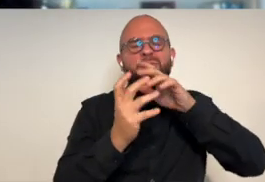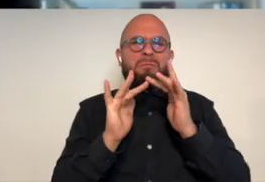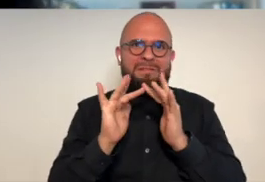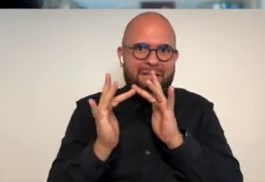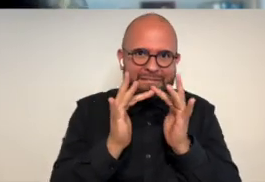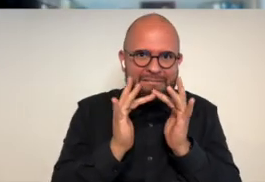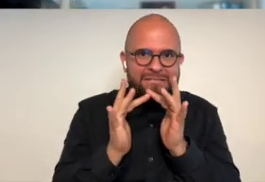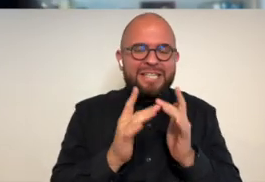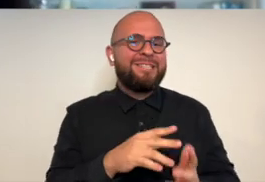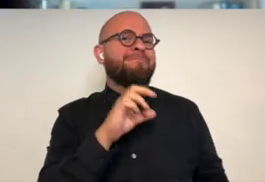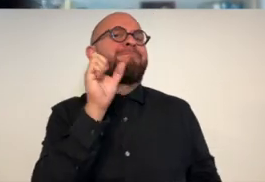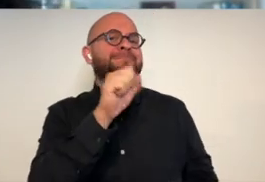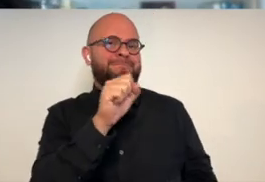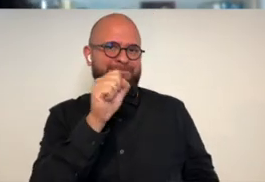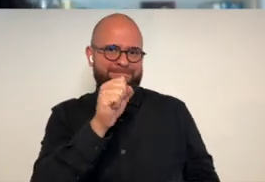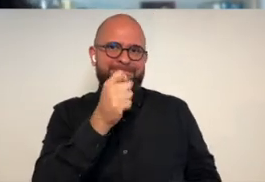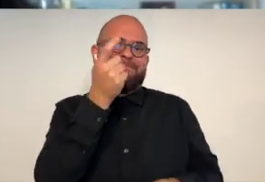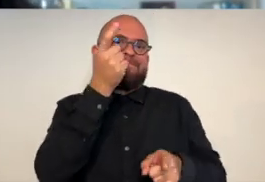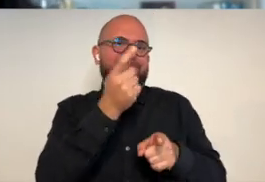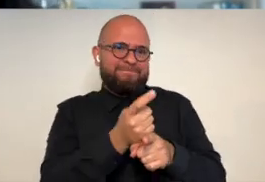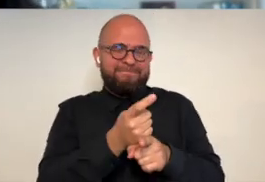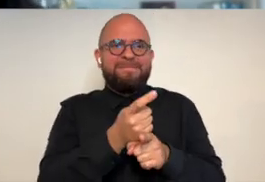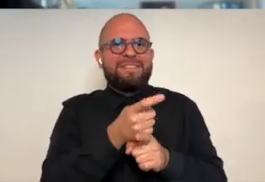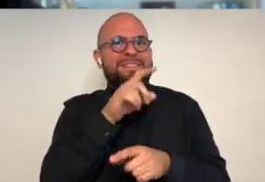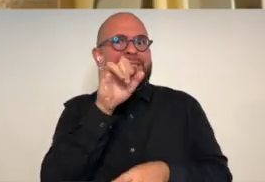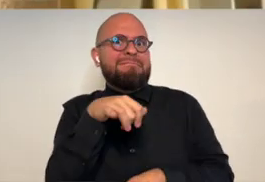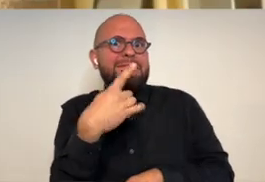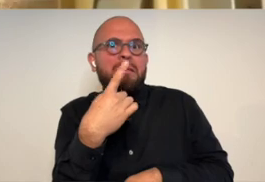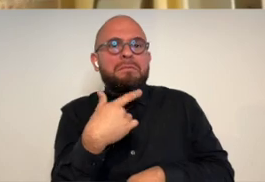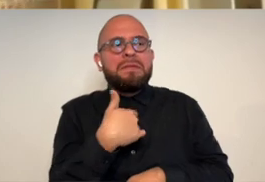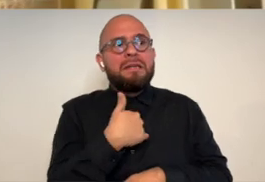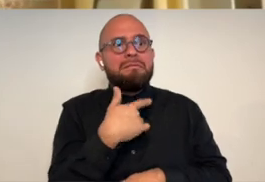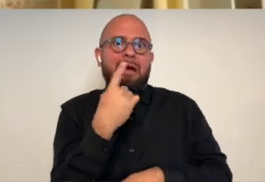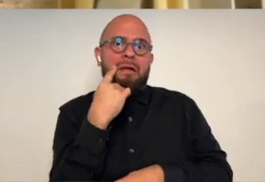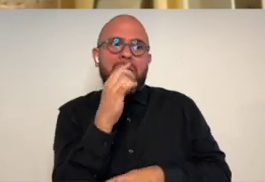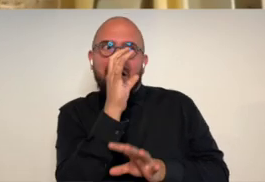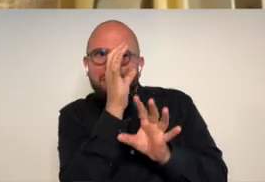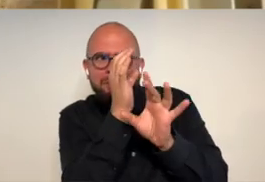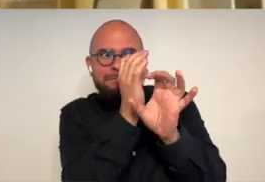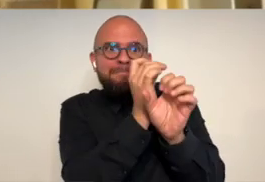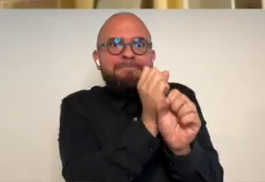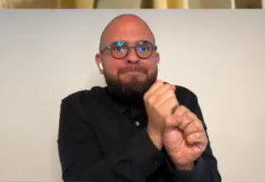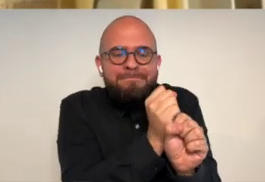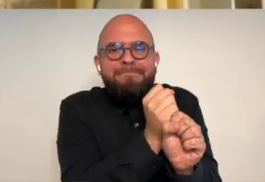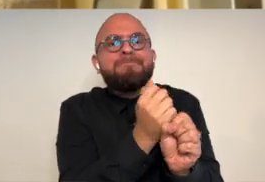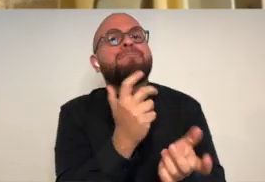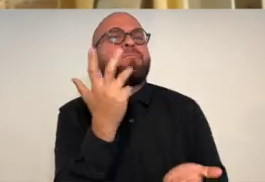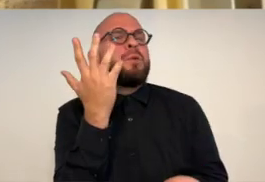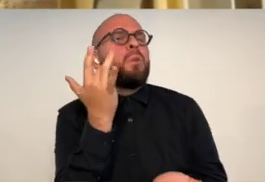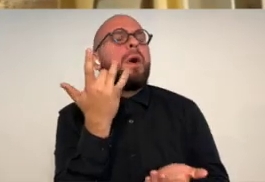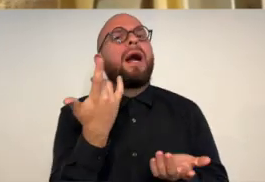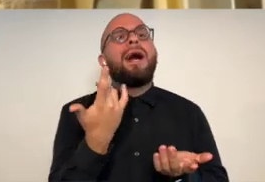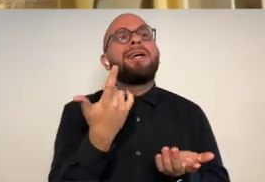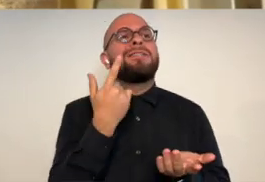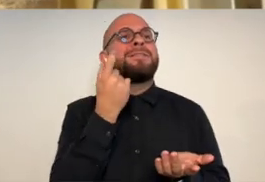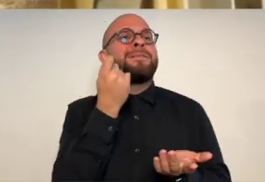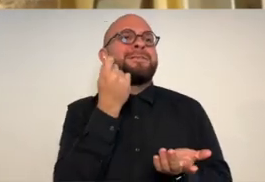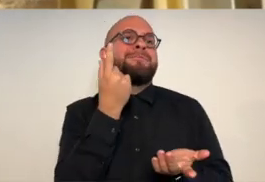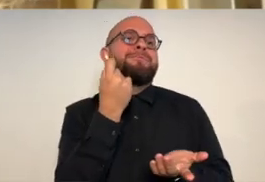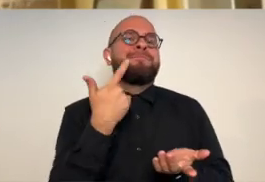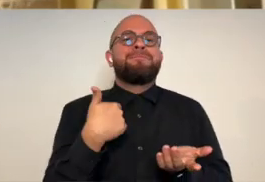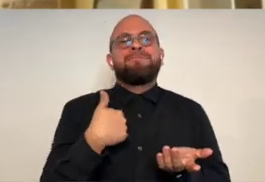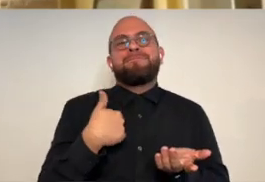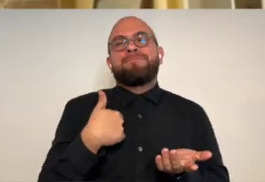when pretty much the world was online i did yeah it was actually one of the things that i found really appealing